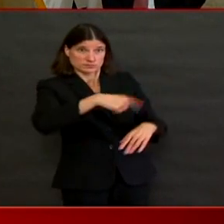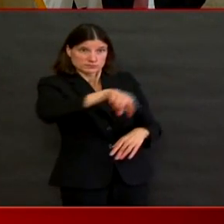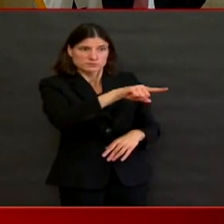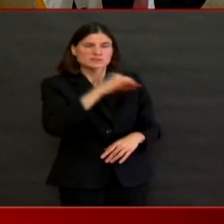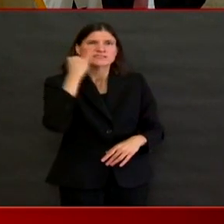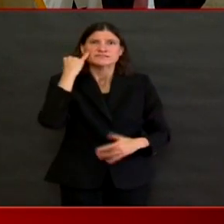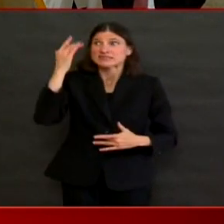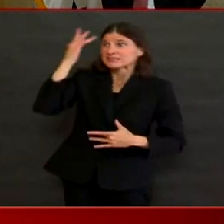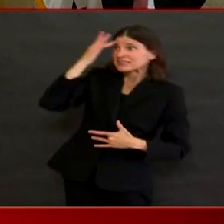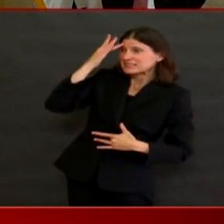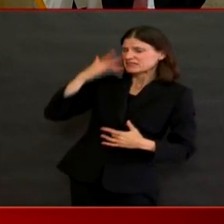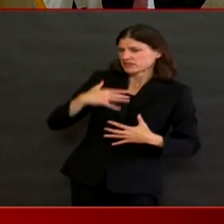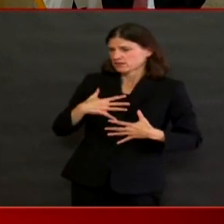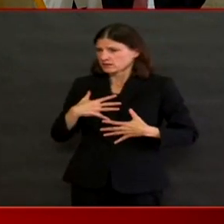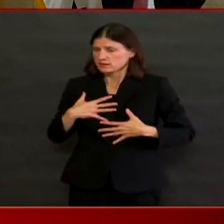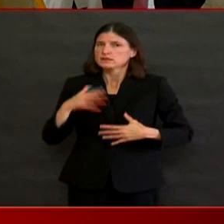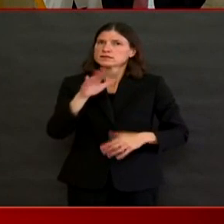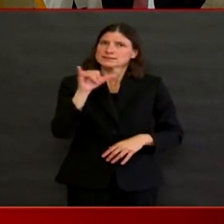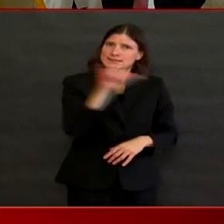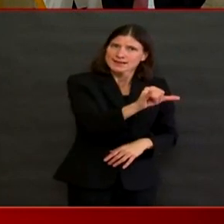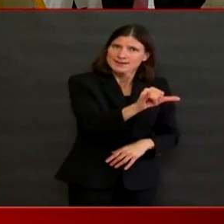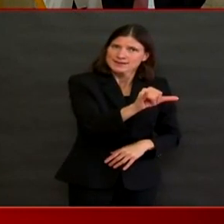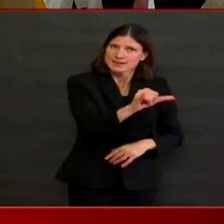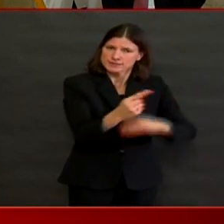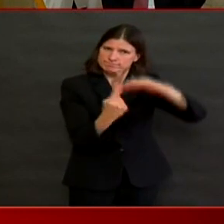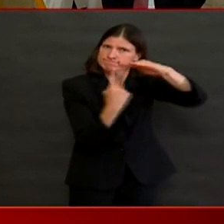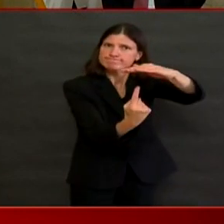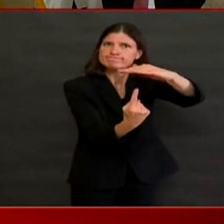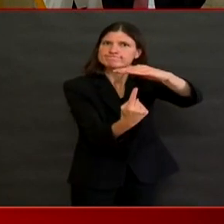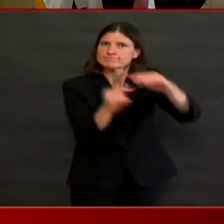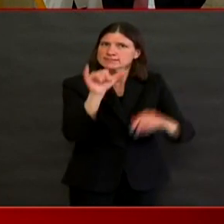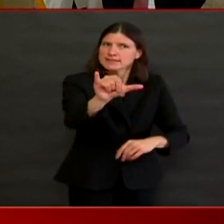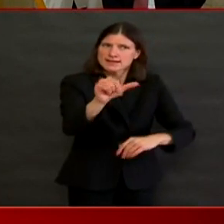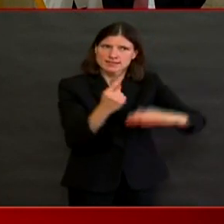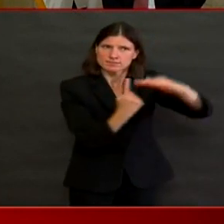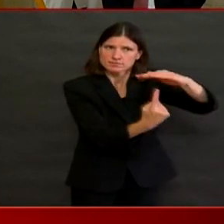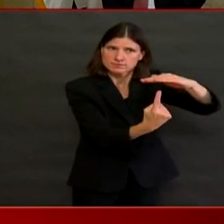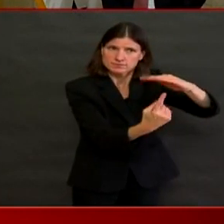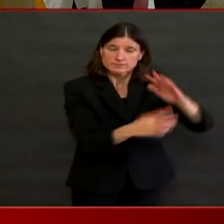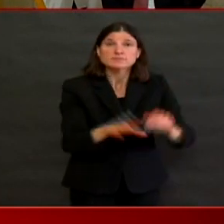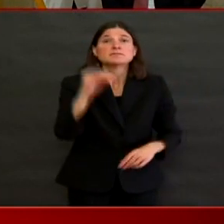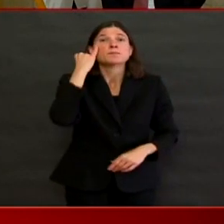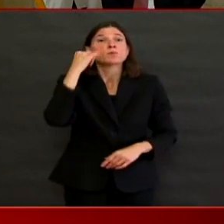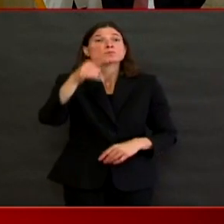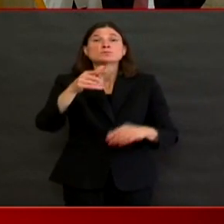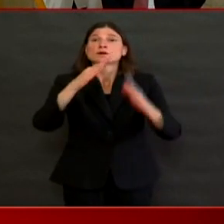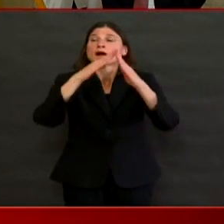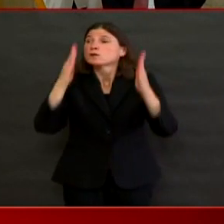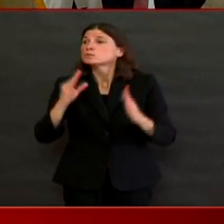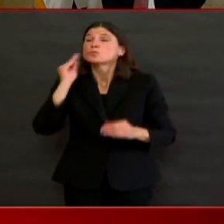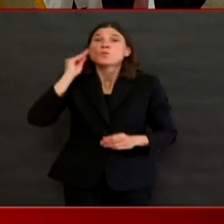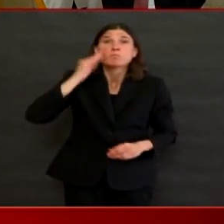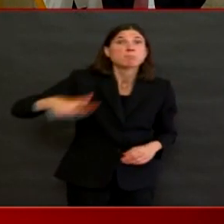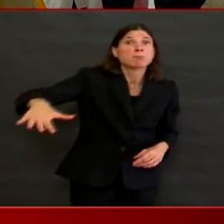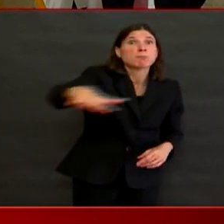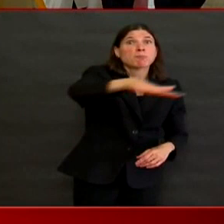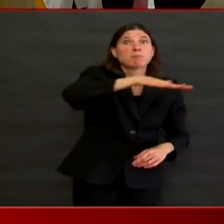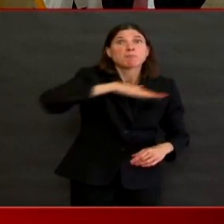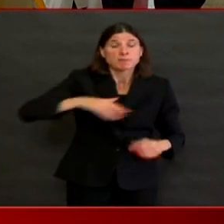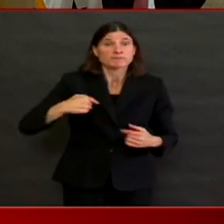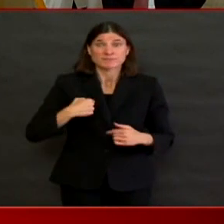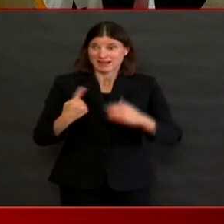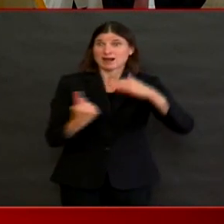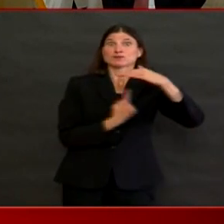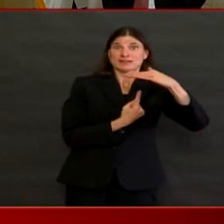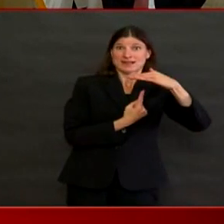doing everything you can to stay away from other people in your home as well. That might mean using a different bathroom